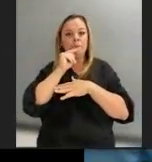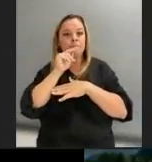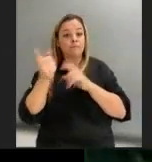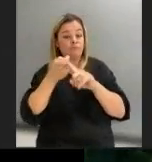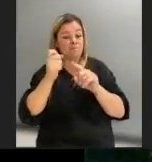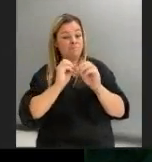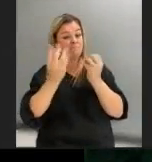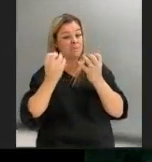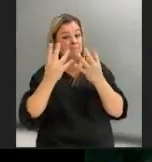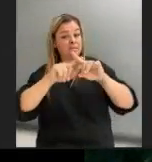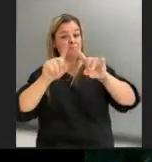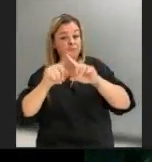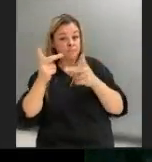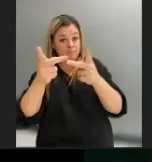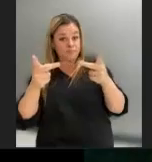places.